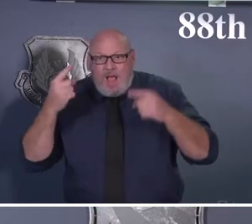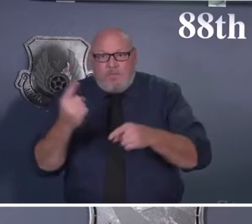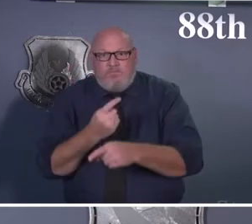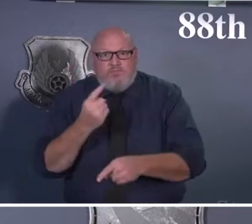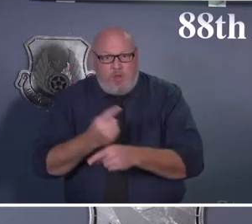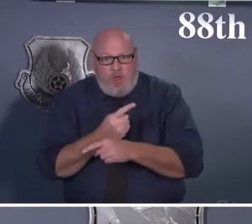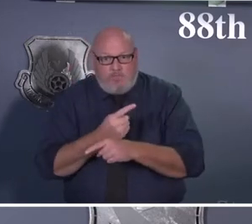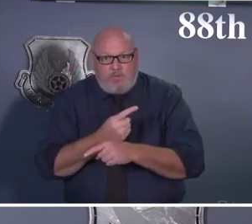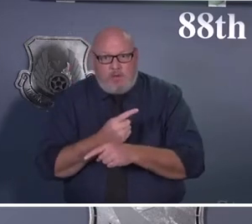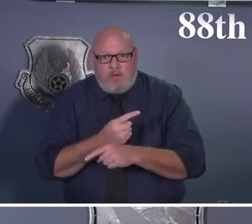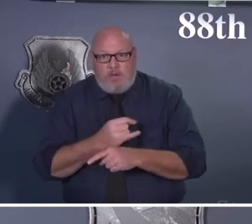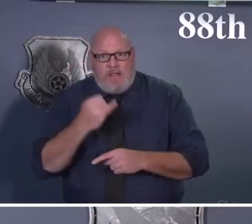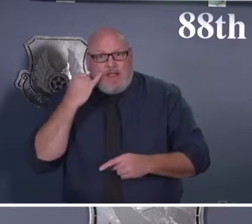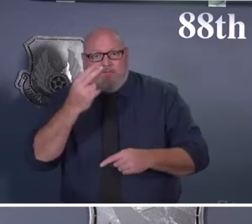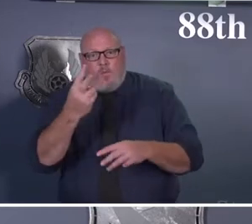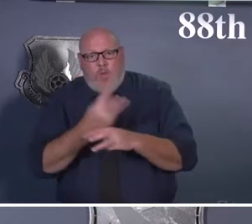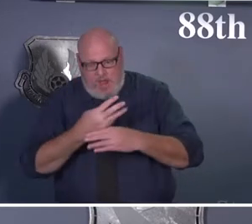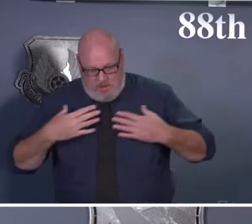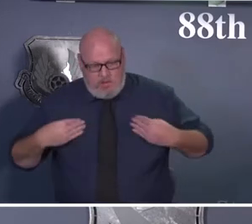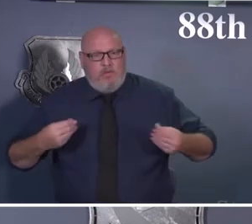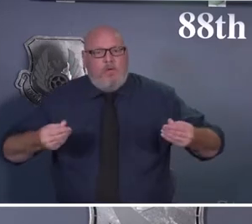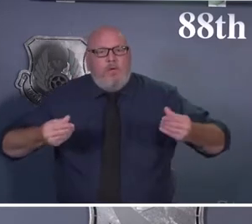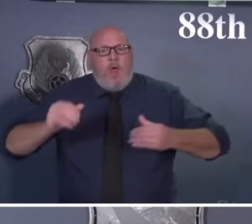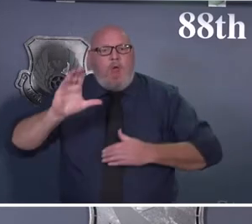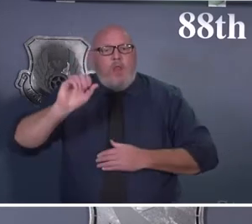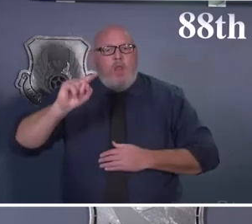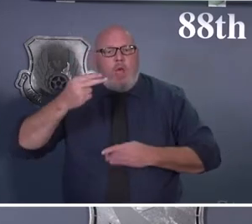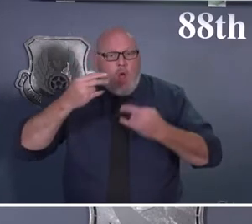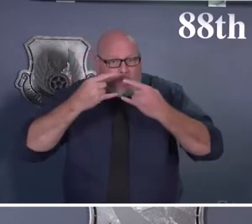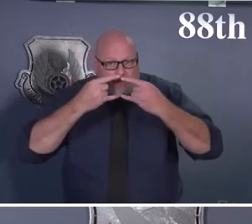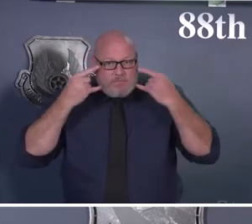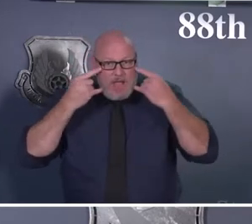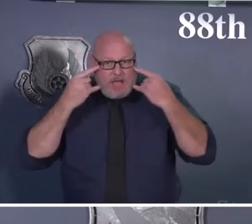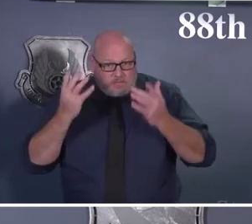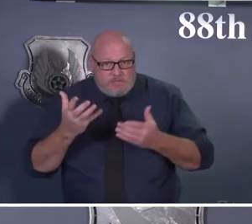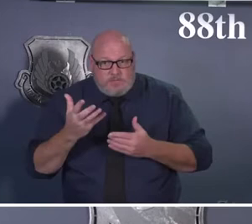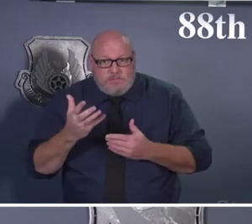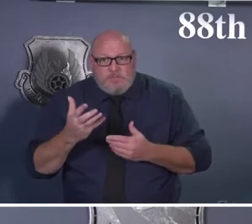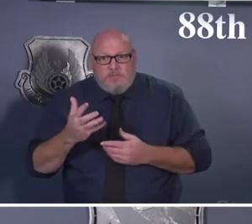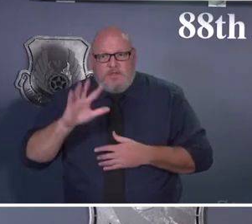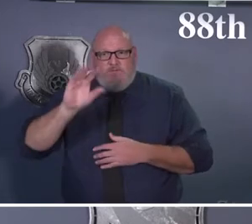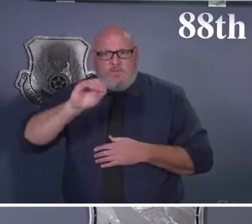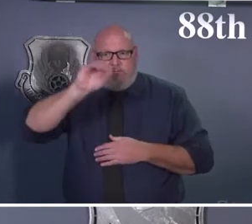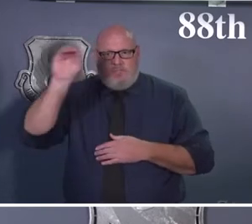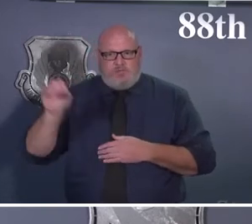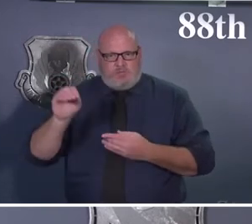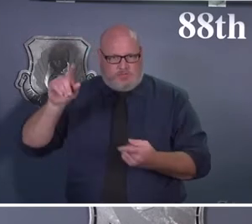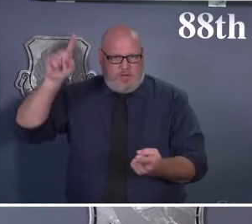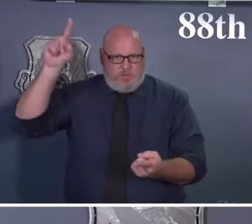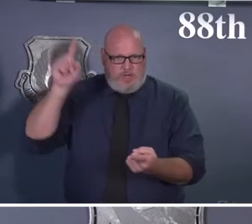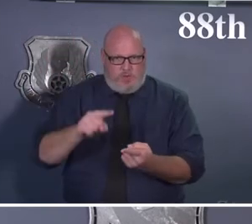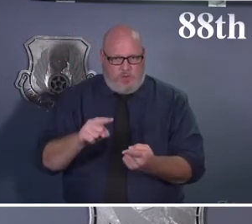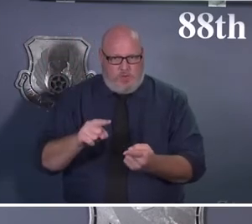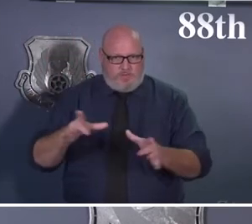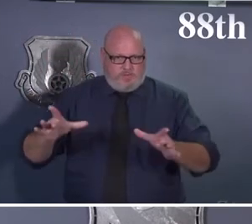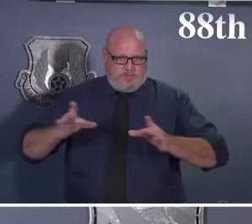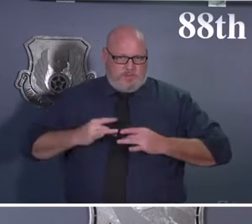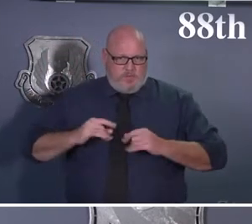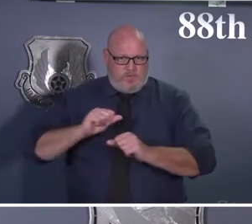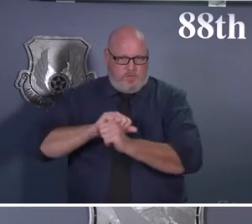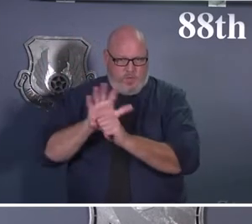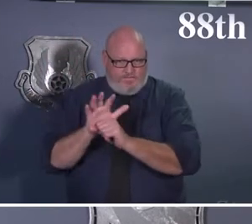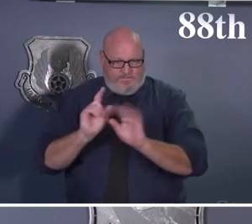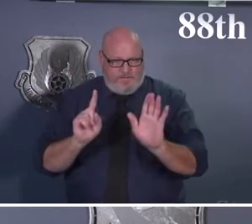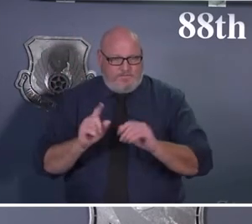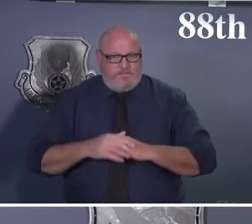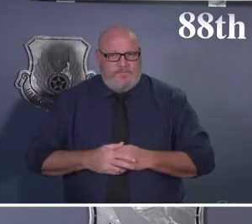mask, there's a 56% reduction in transmission. If you wear a surgical mask, the ones you see your doctors wear, there's a